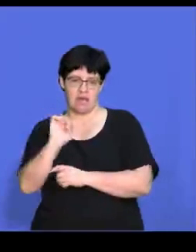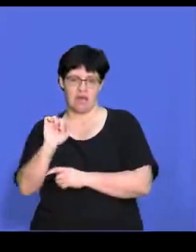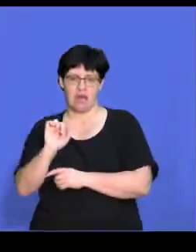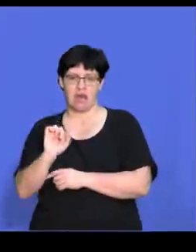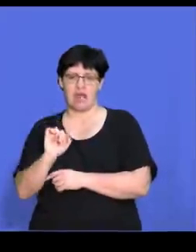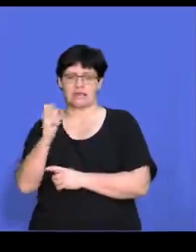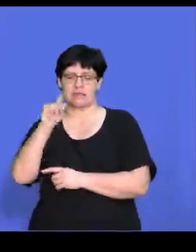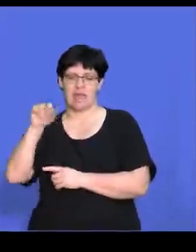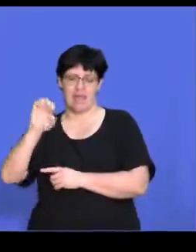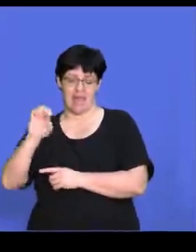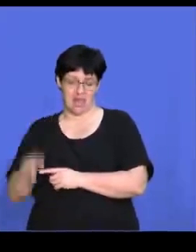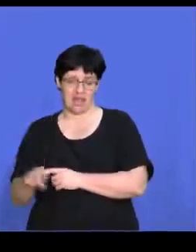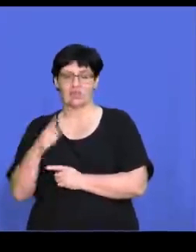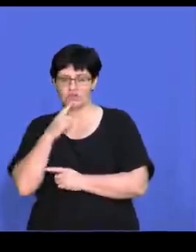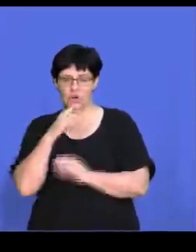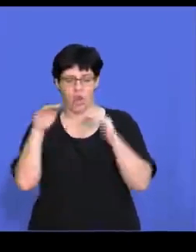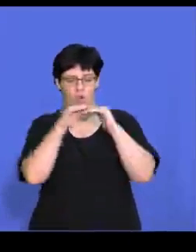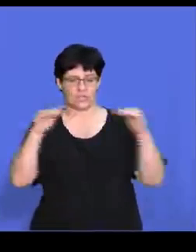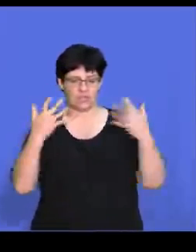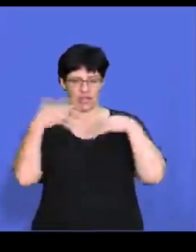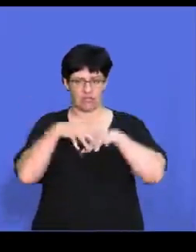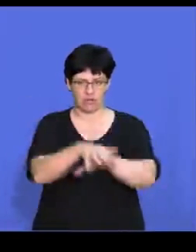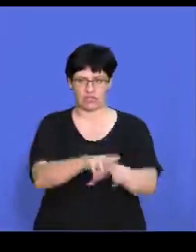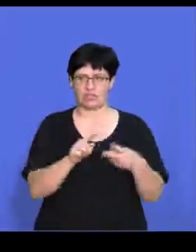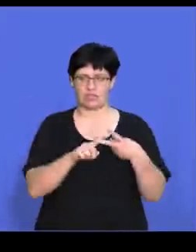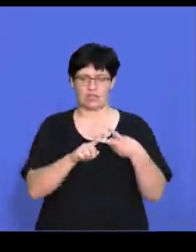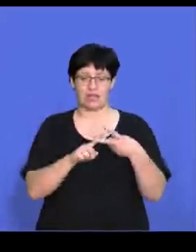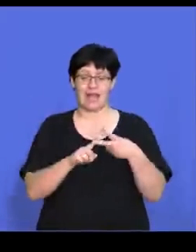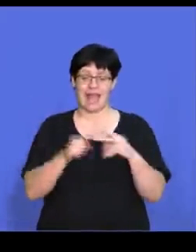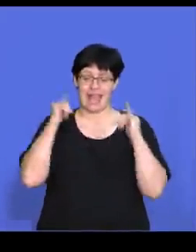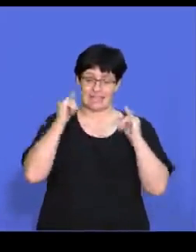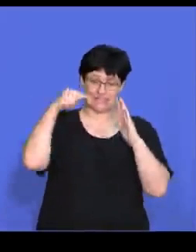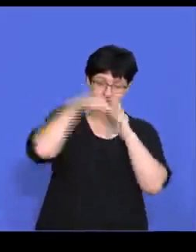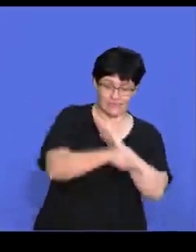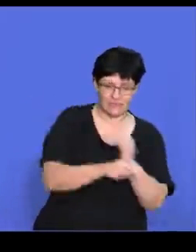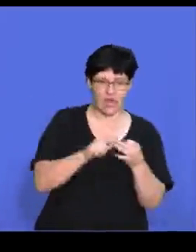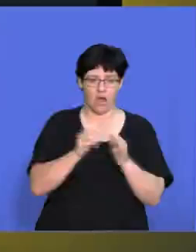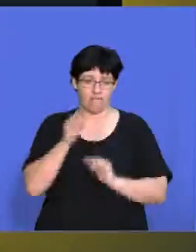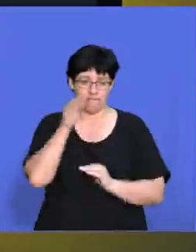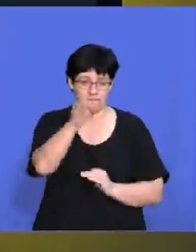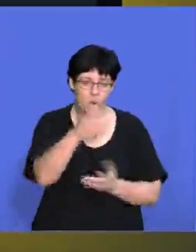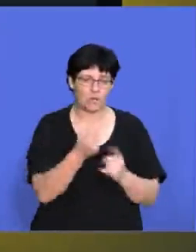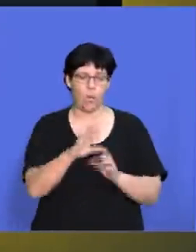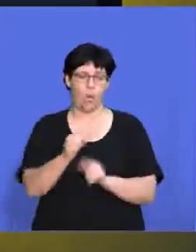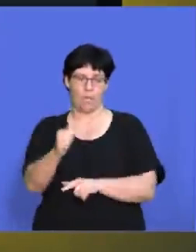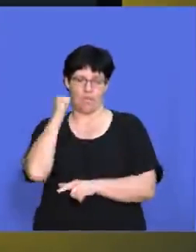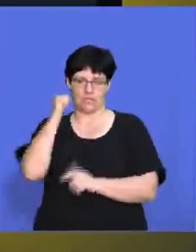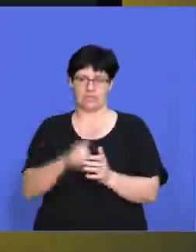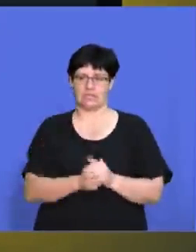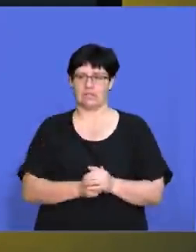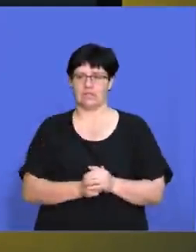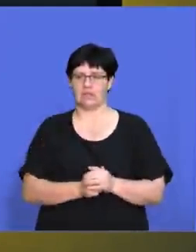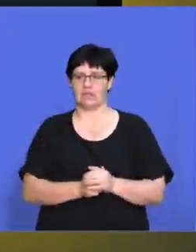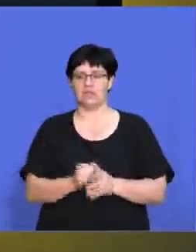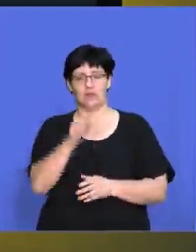spears. So we've got, uh, our various options. Is it horizontal integration? Is it intensive? Is it forward? Or